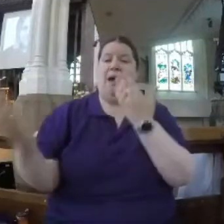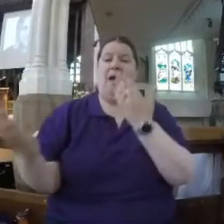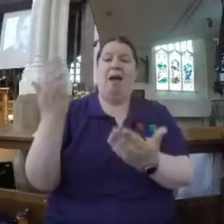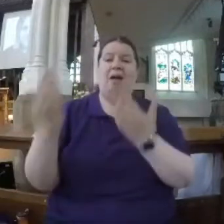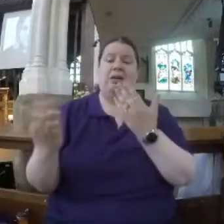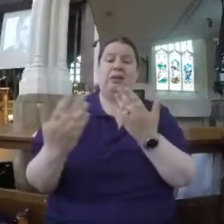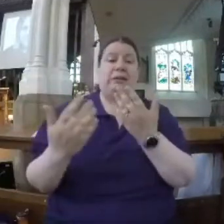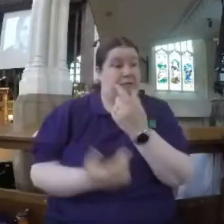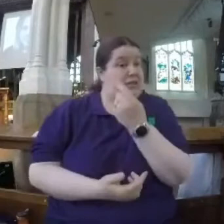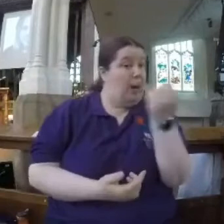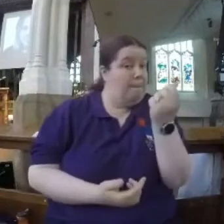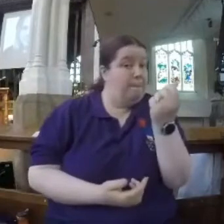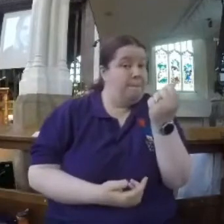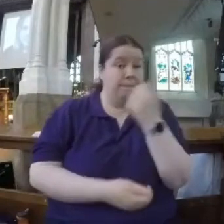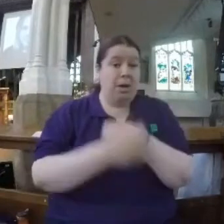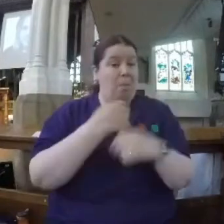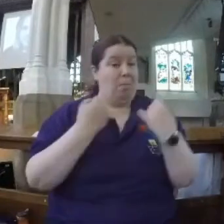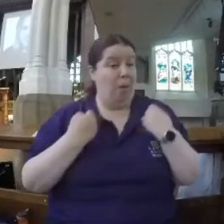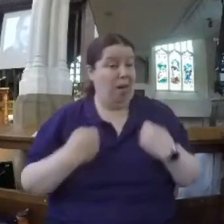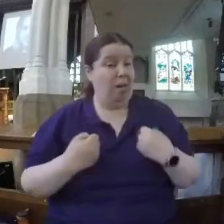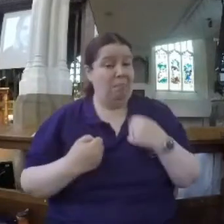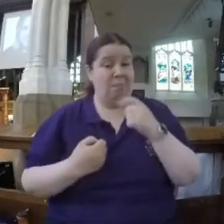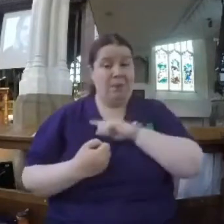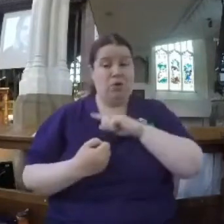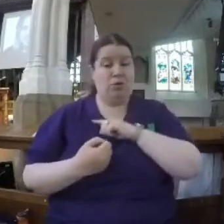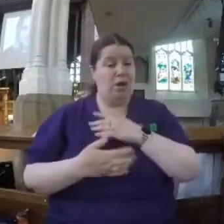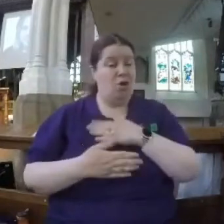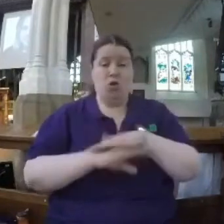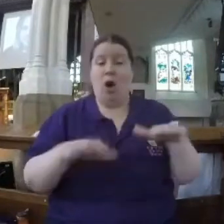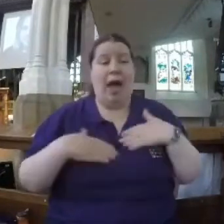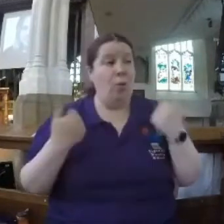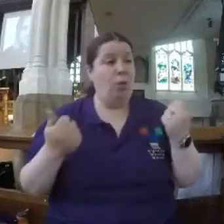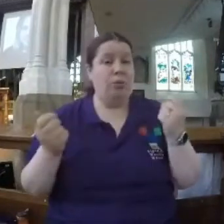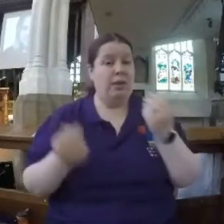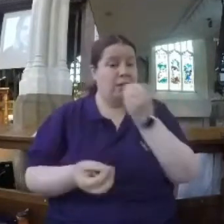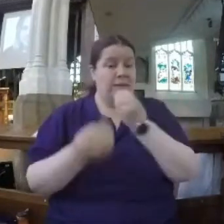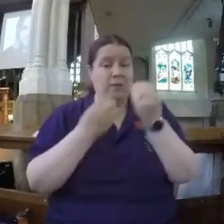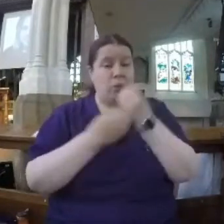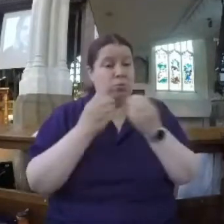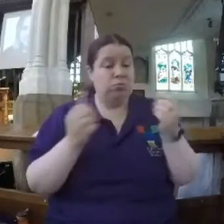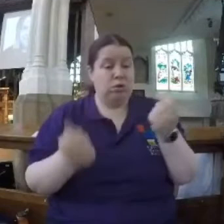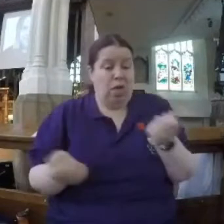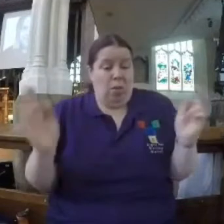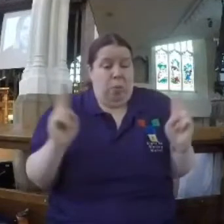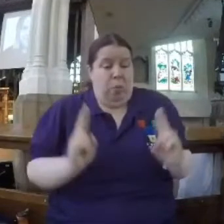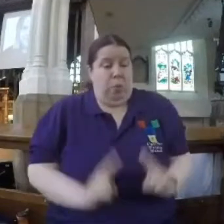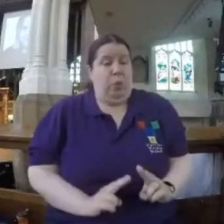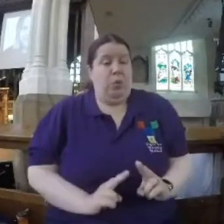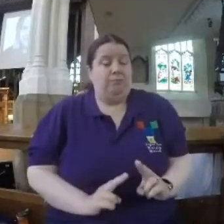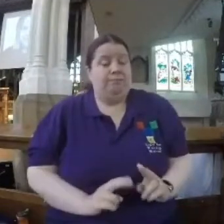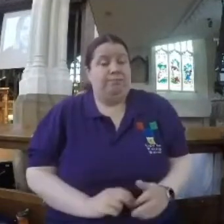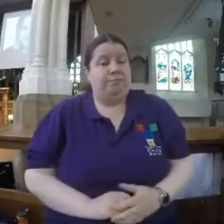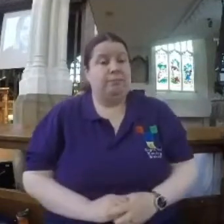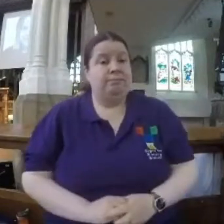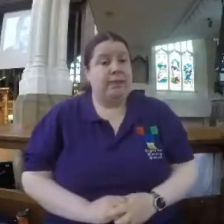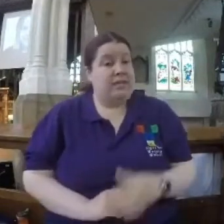leads to illness through dieting, unhealthy dieting, bulimia, anorexia and so on. Sadly